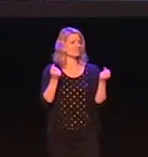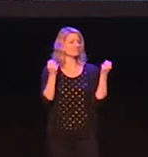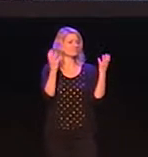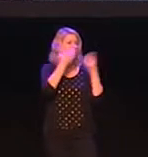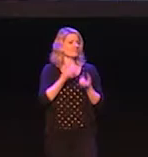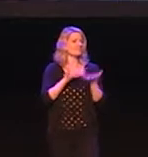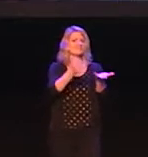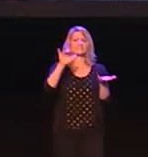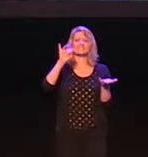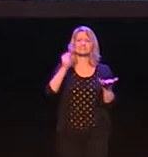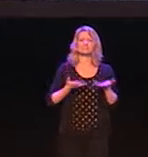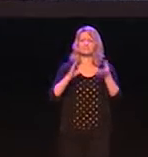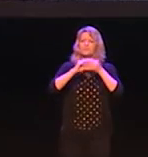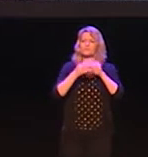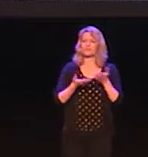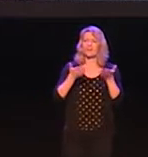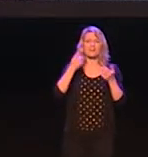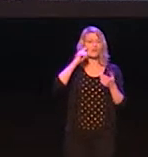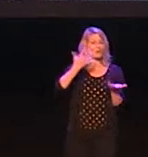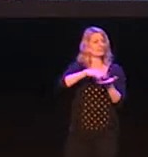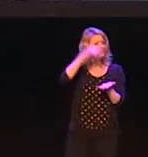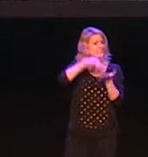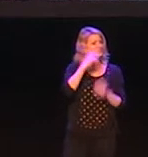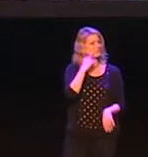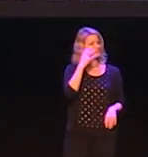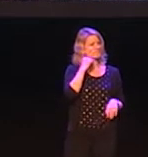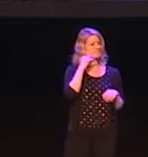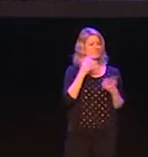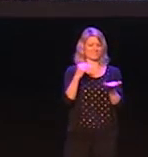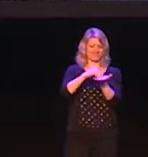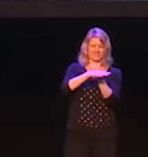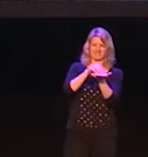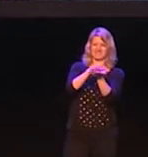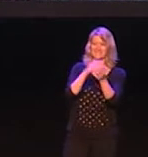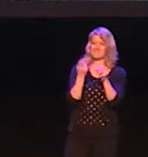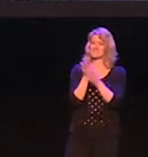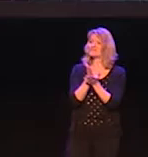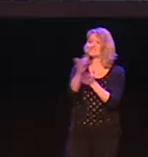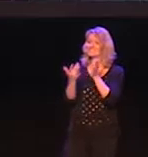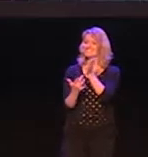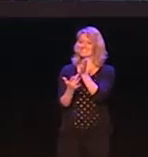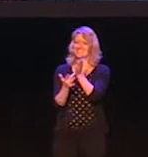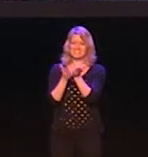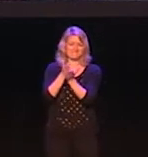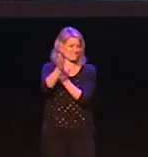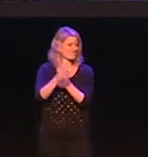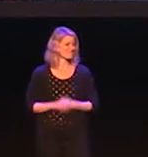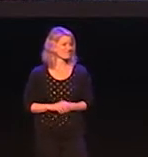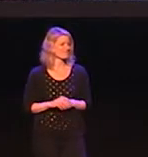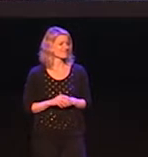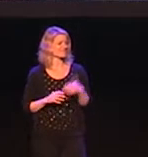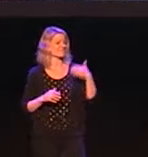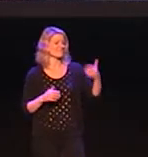to make art with our language, making literature from ASL or other sign languages, documenting our